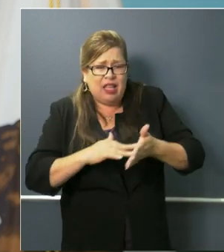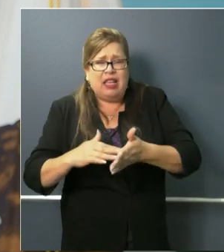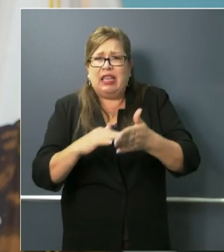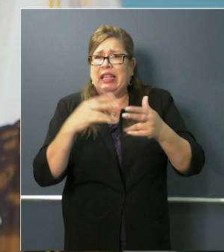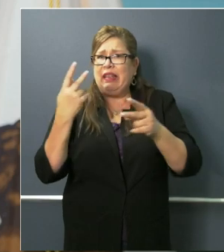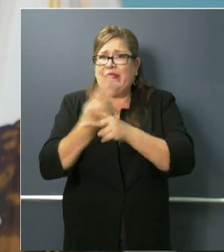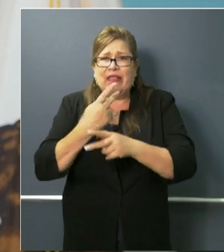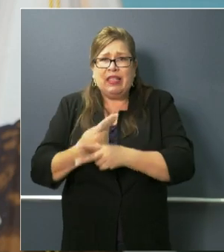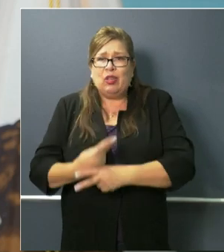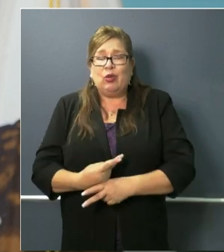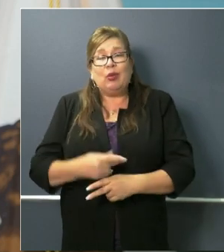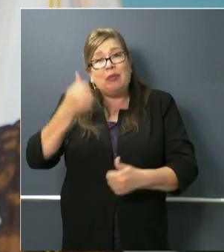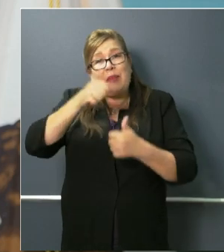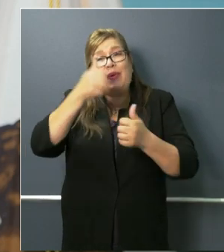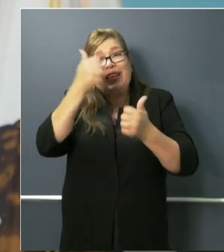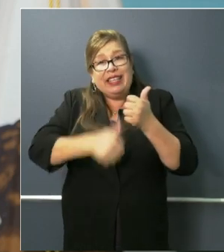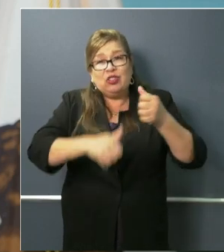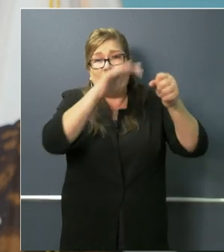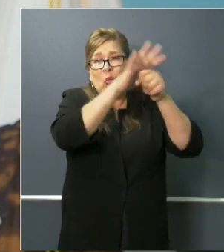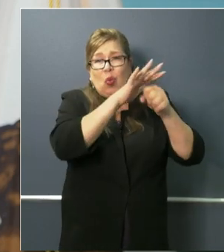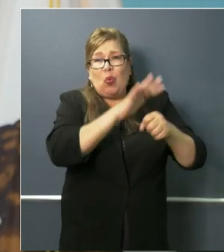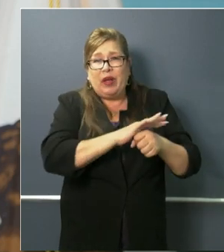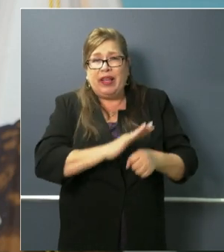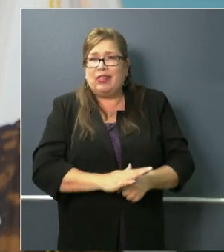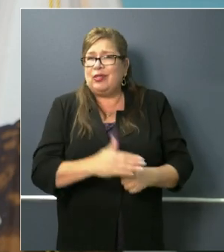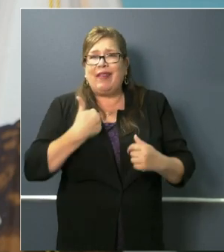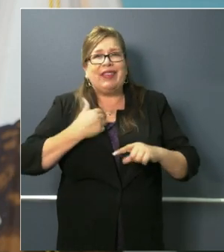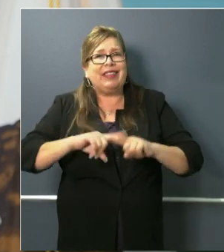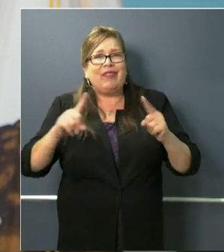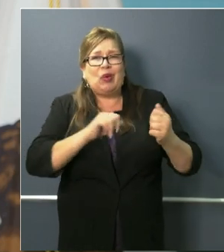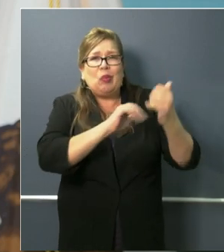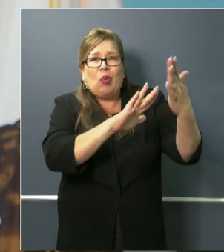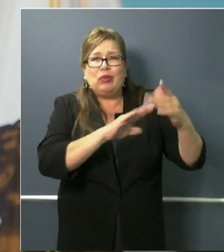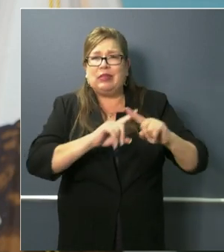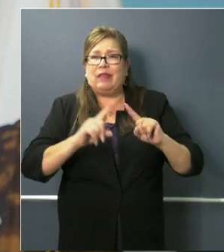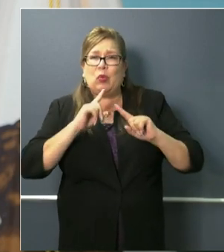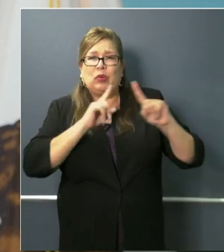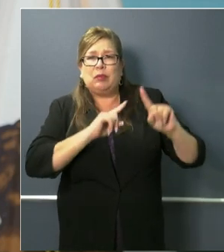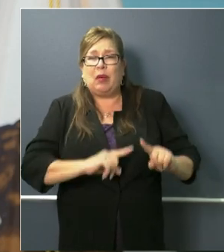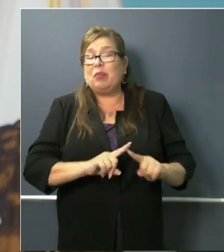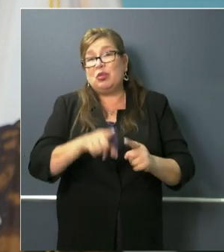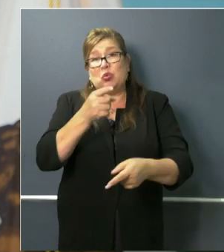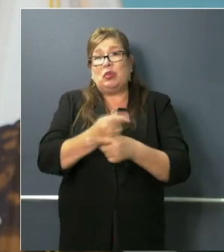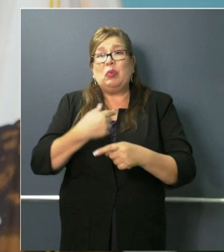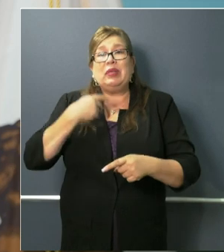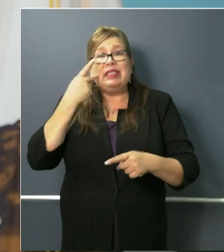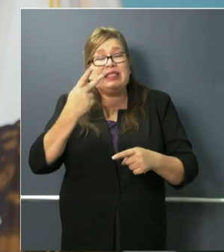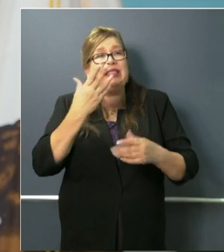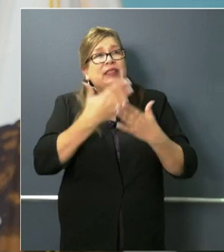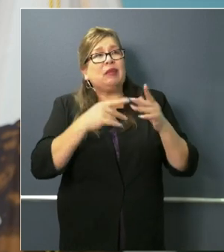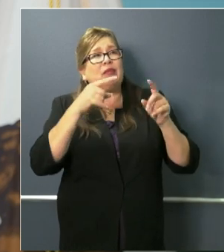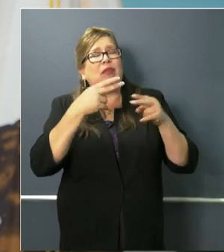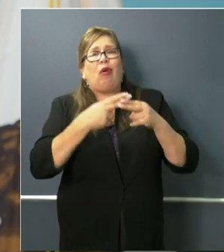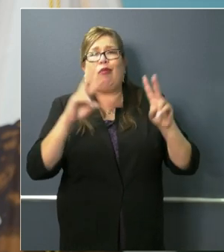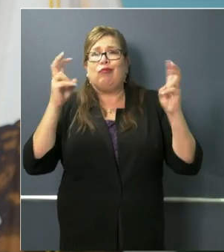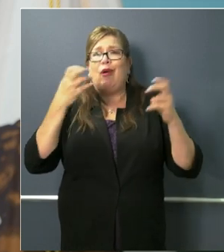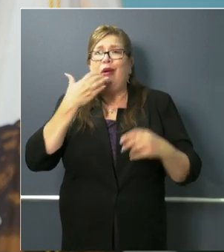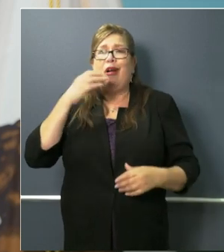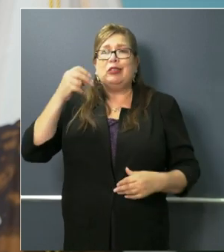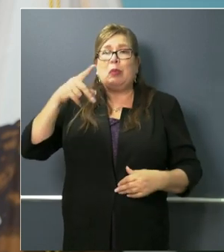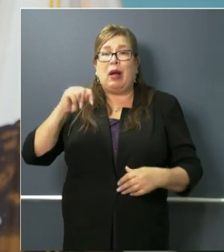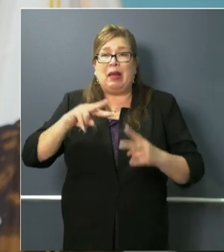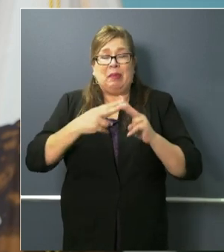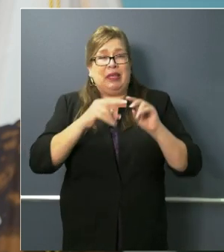location requires a different approach different response but we are seeing hot spots and i obliquely reference the cdc